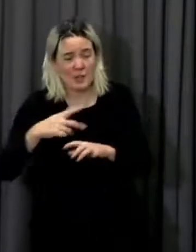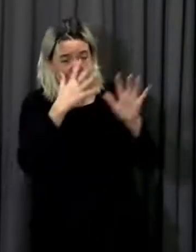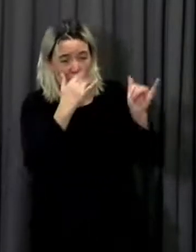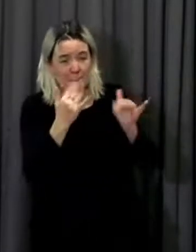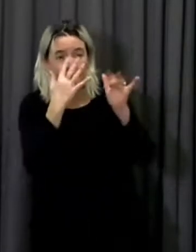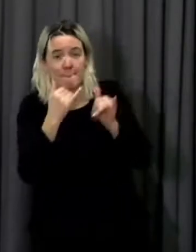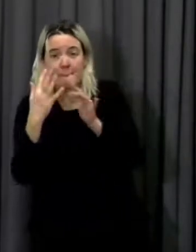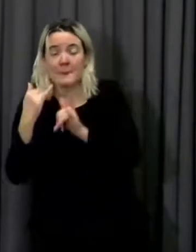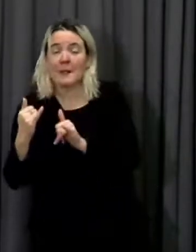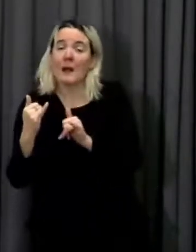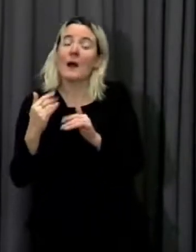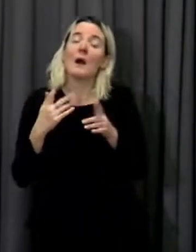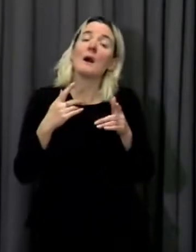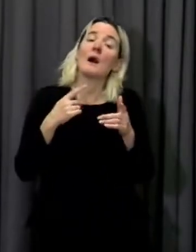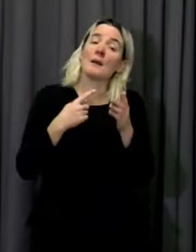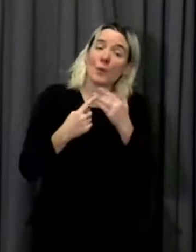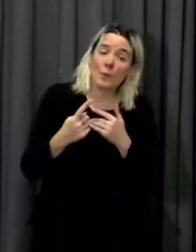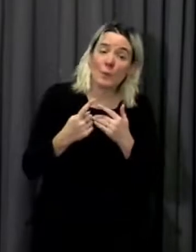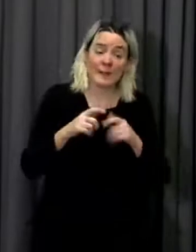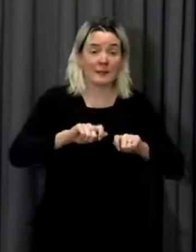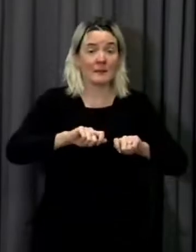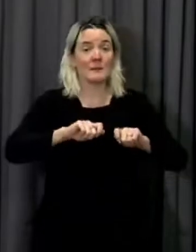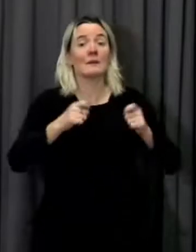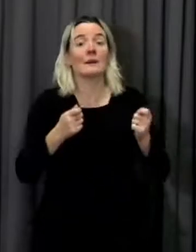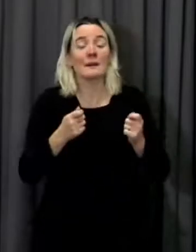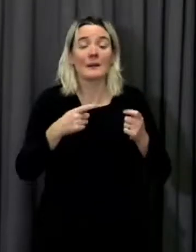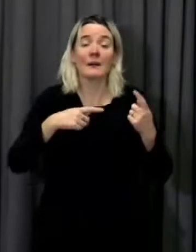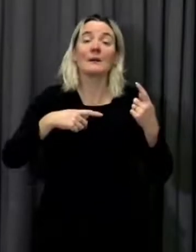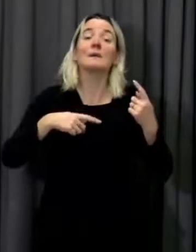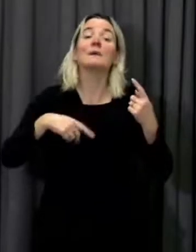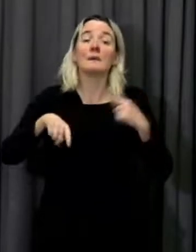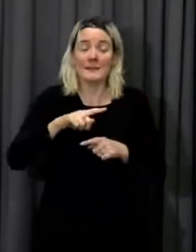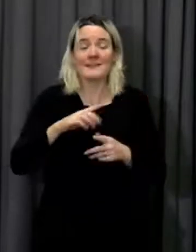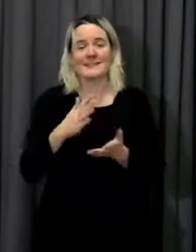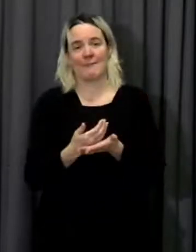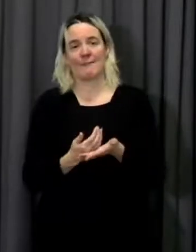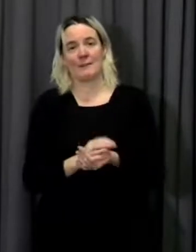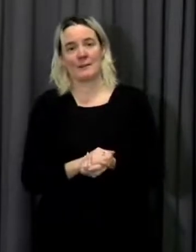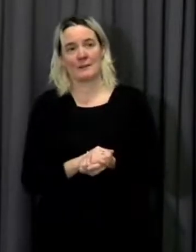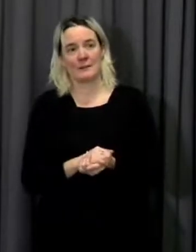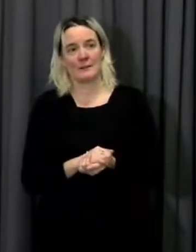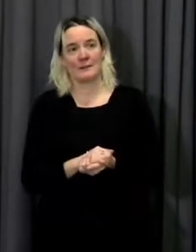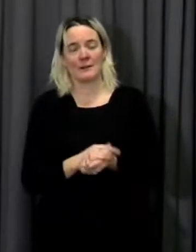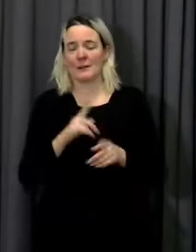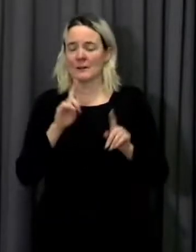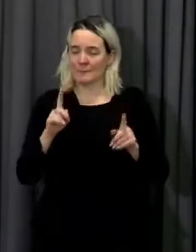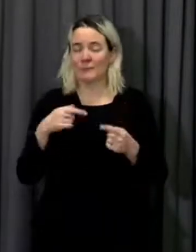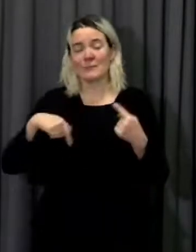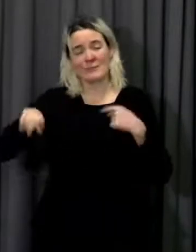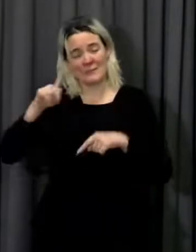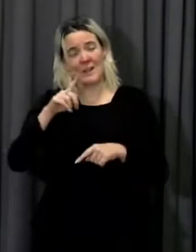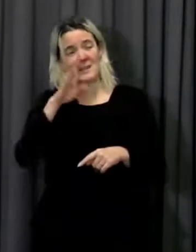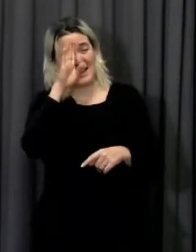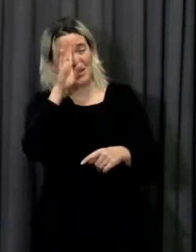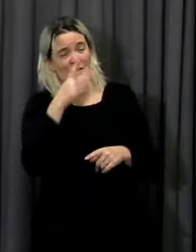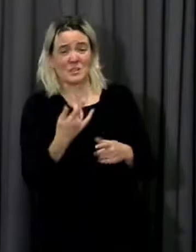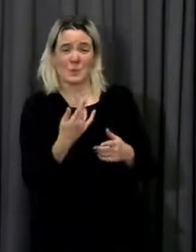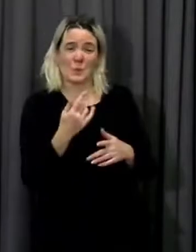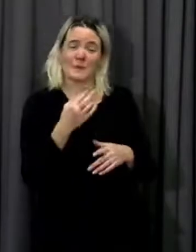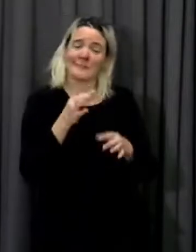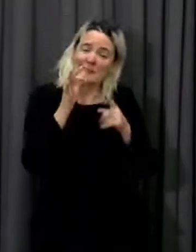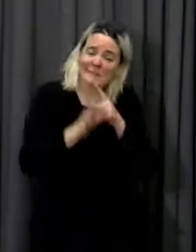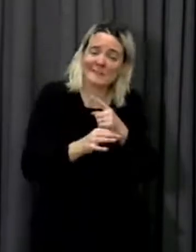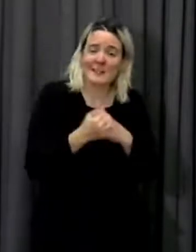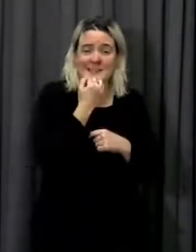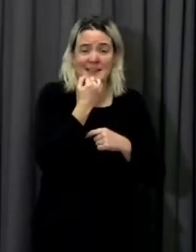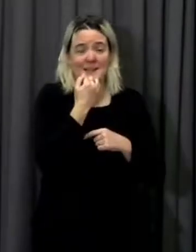wedyn yn rhoddhau pam mae saf i neud hynny there's a real danger of giving a precise date we've learned during the course of this pandemic